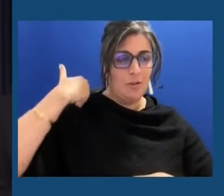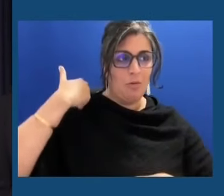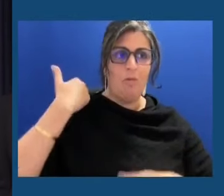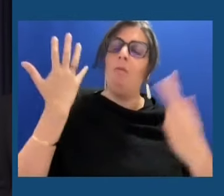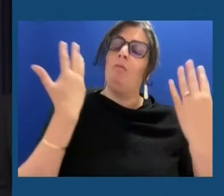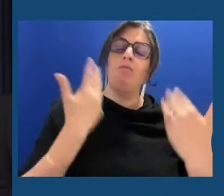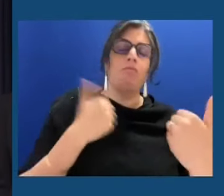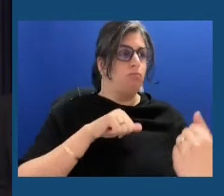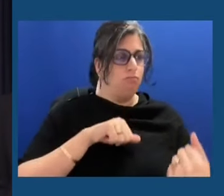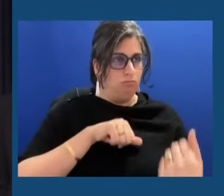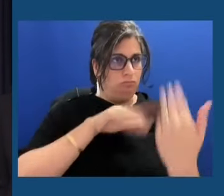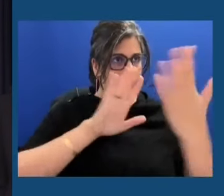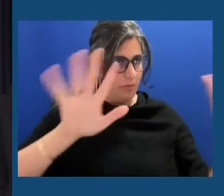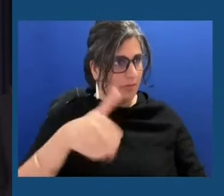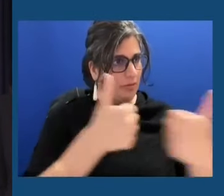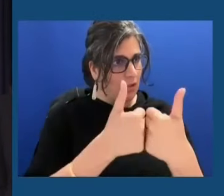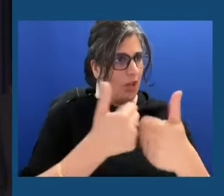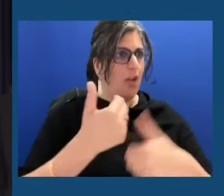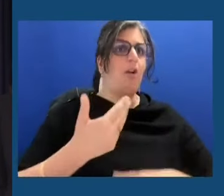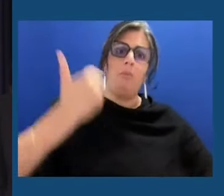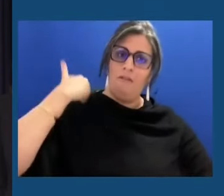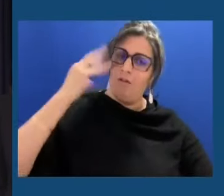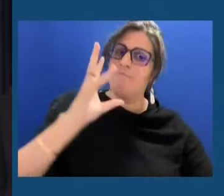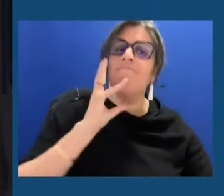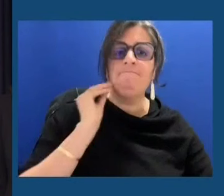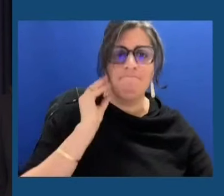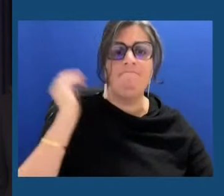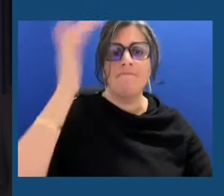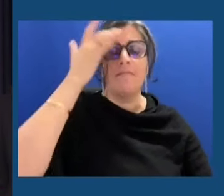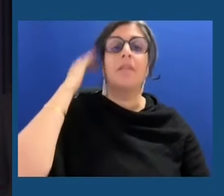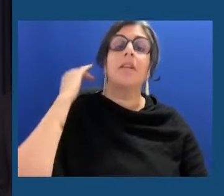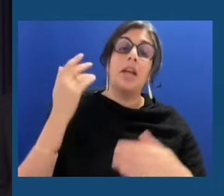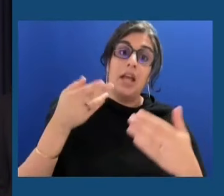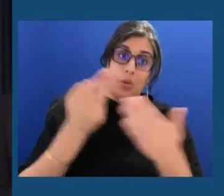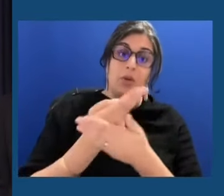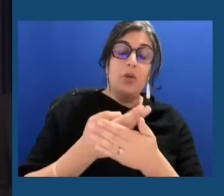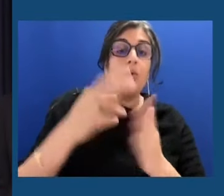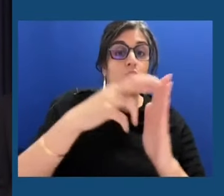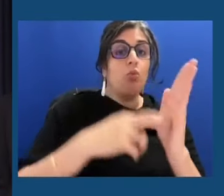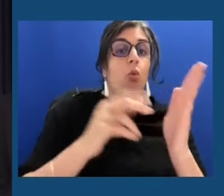before, and we use the rule of law to fight back.